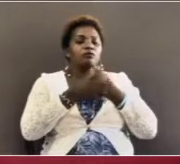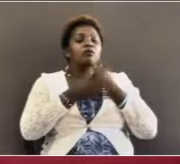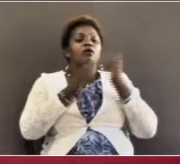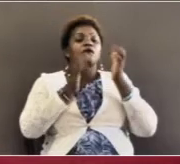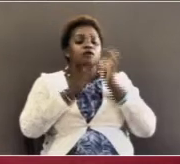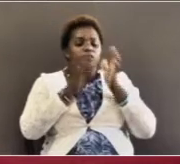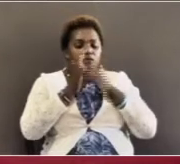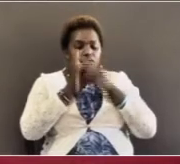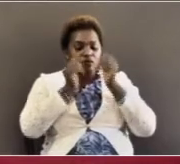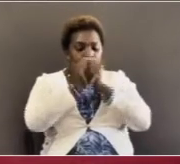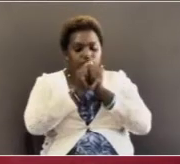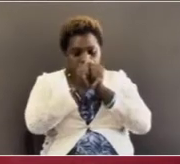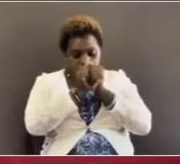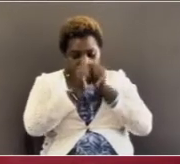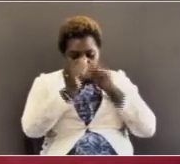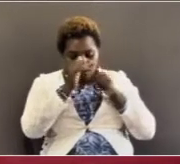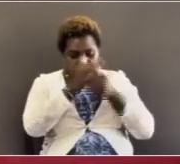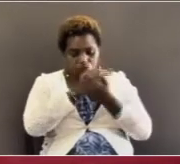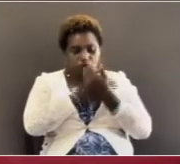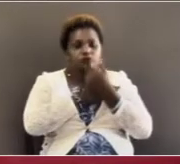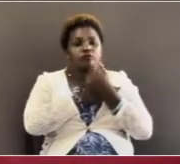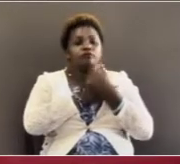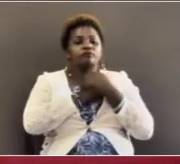God to be their companion this morning